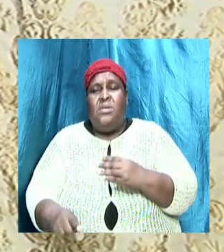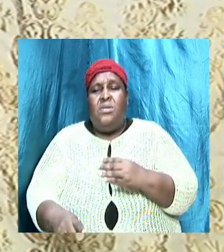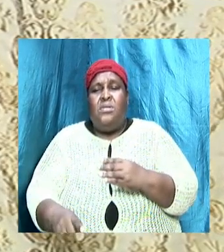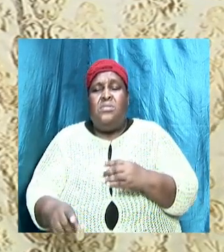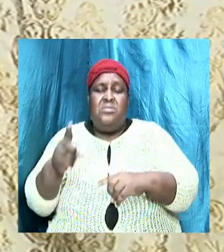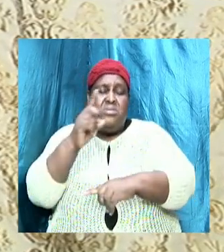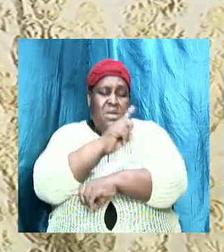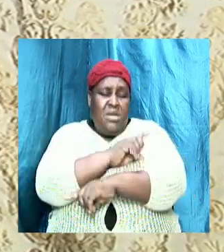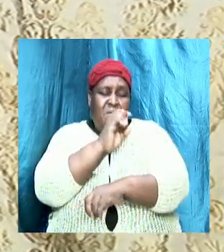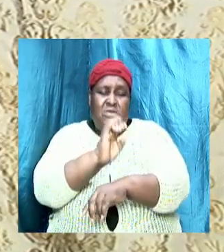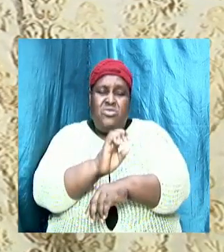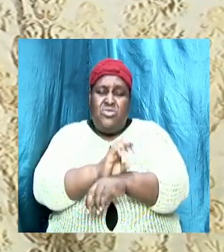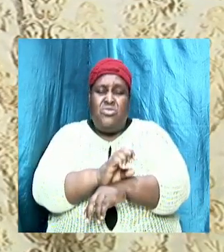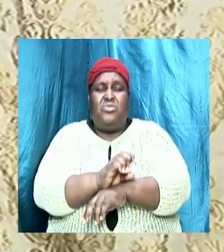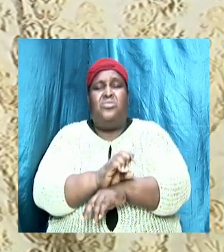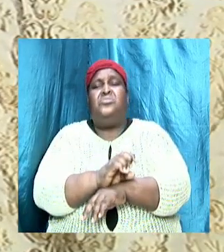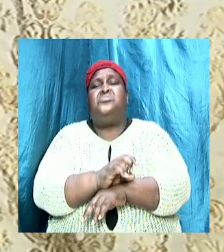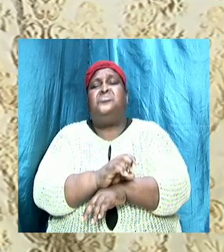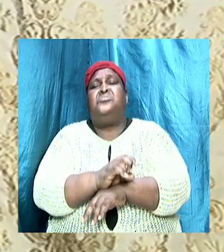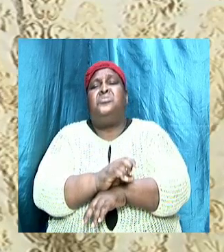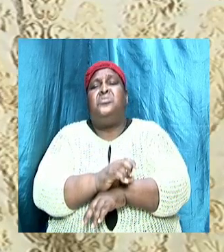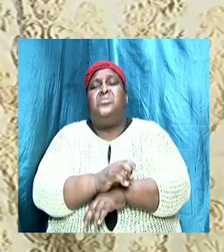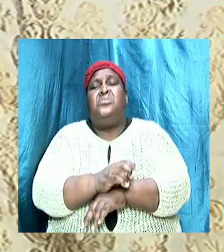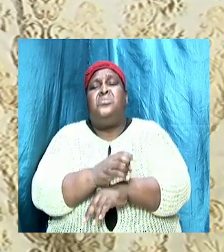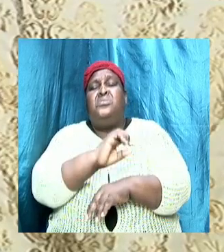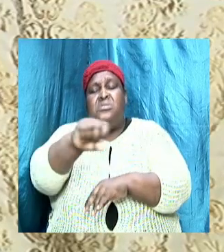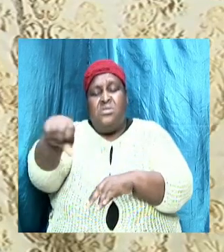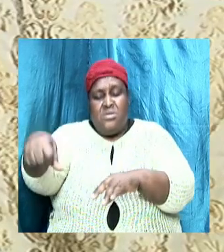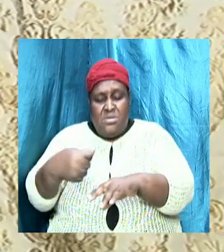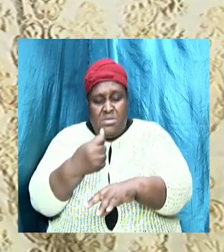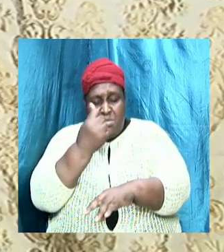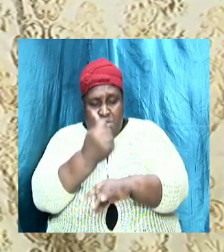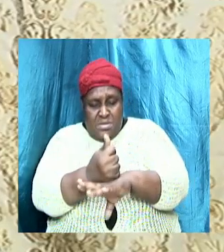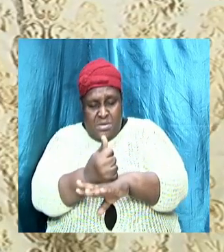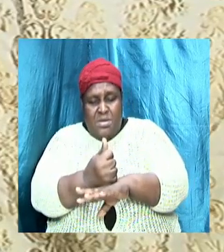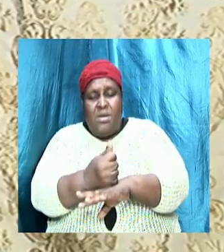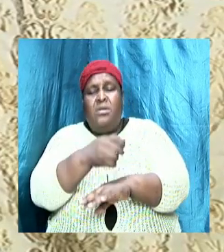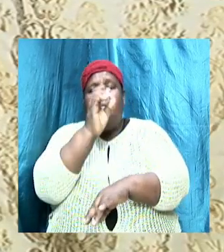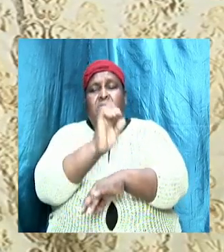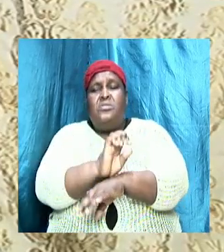founded from the days that the church was established the church